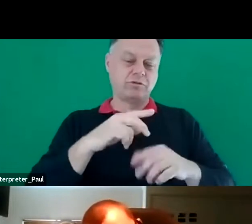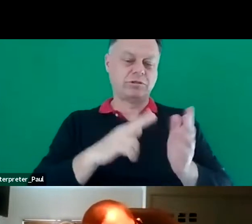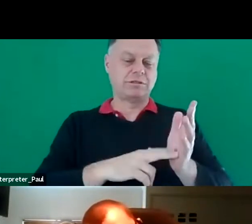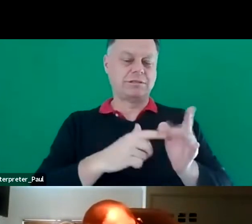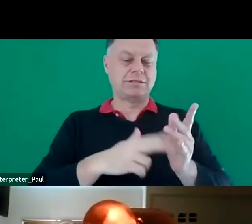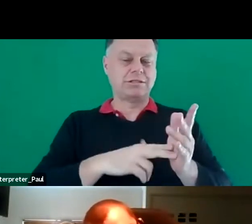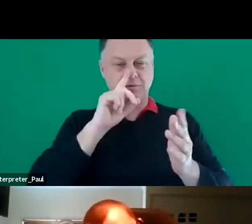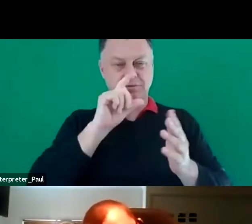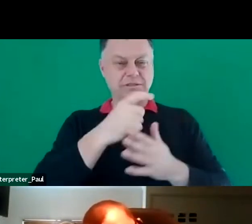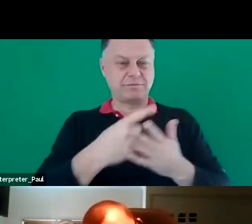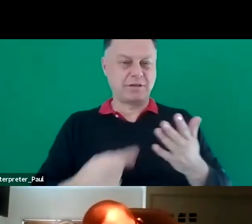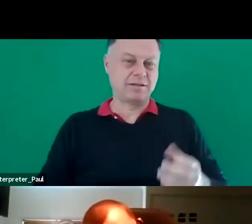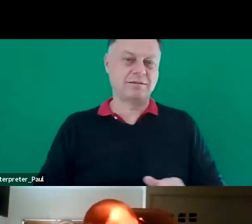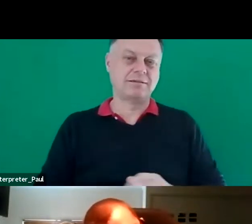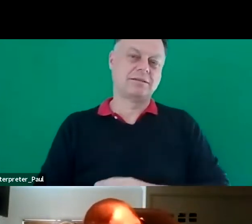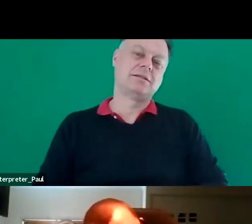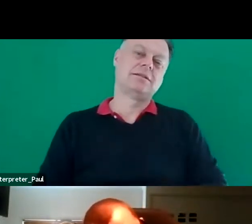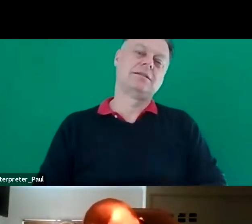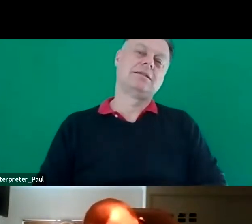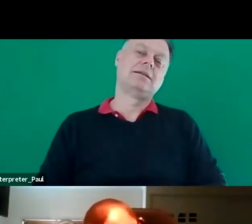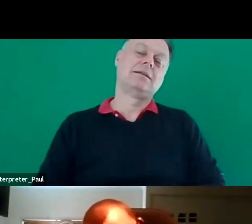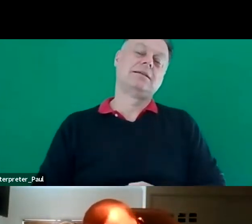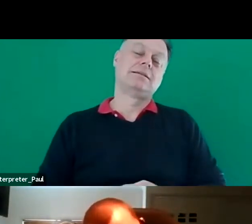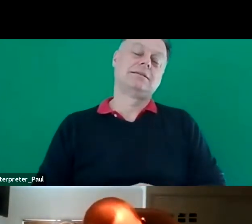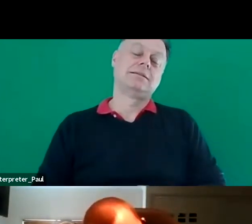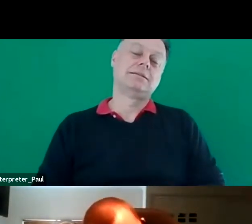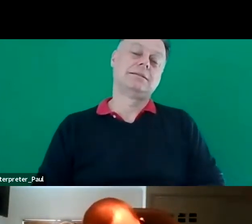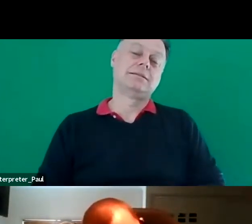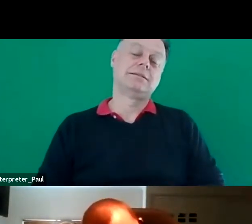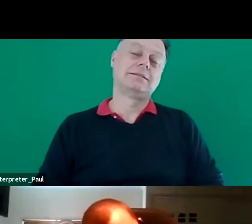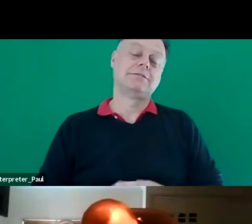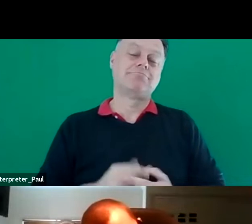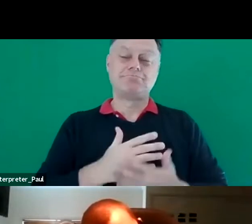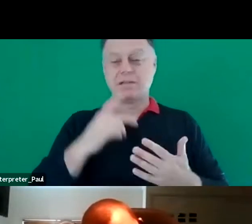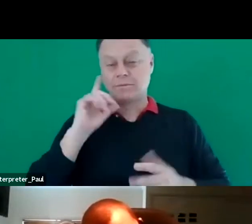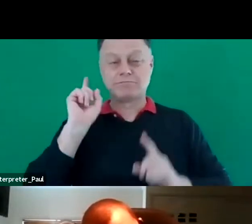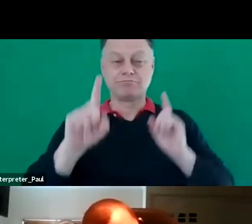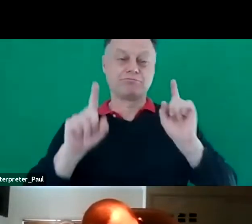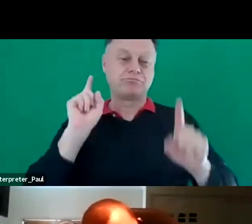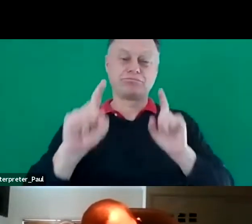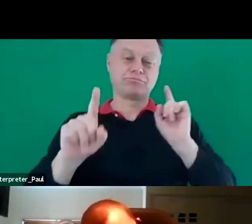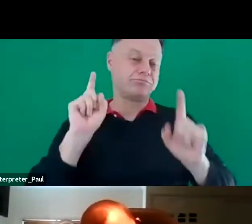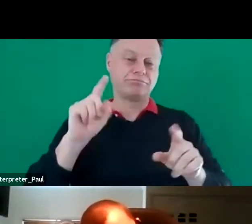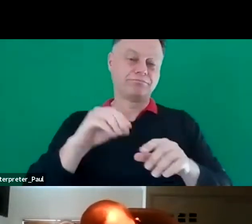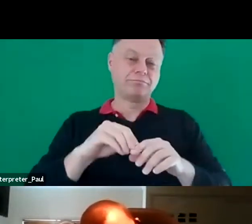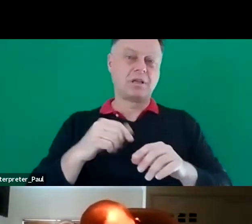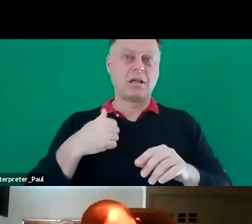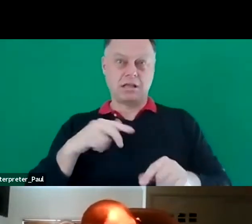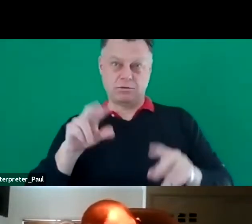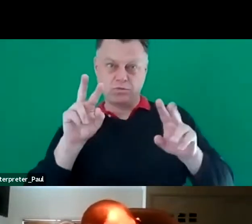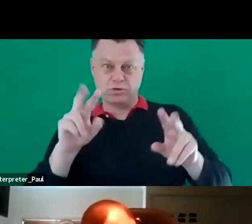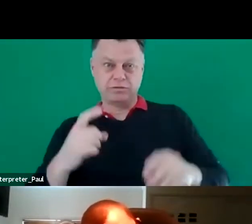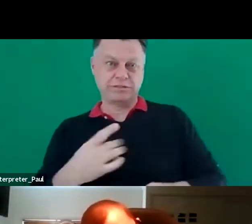disabilities and many participated in that hearing and many others watched that hearing.